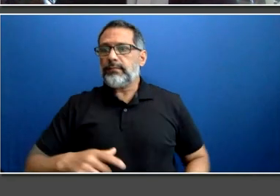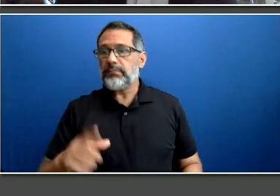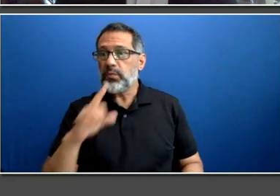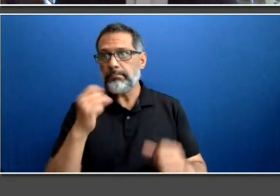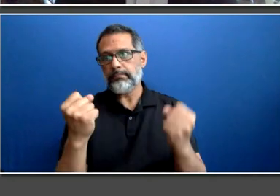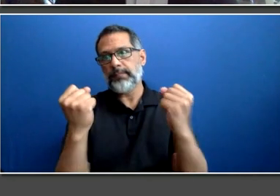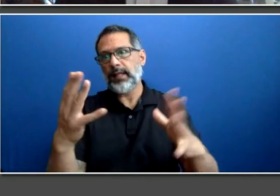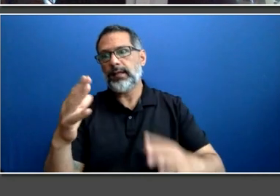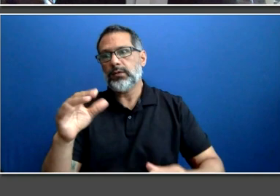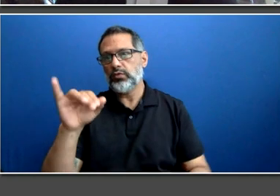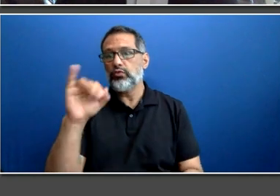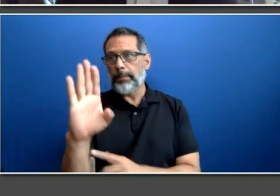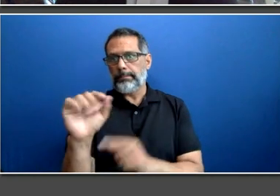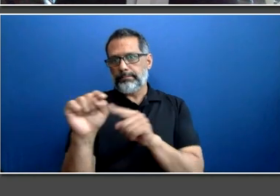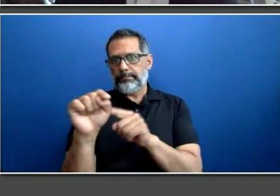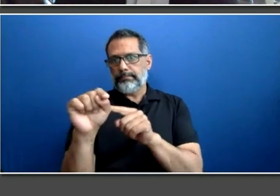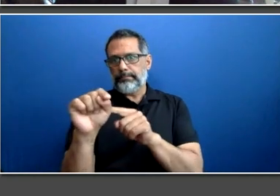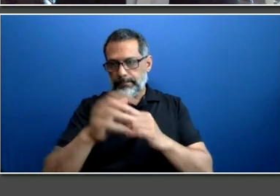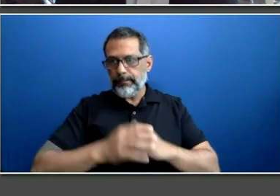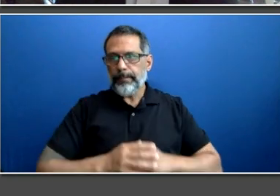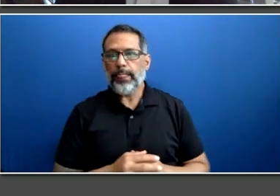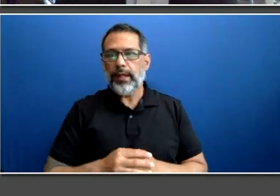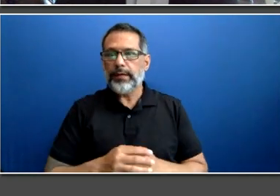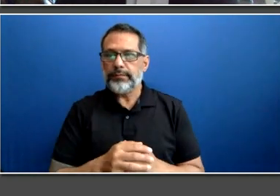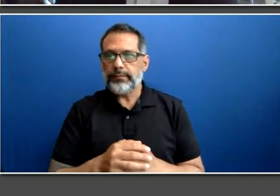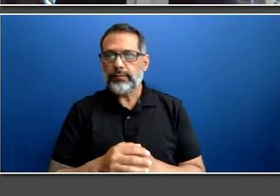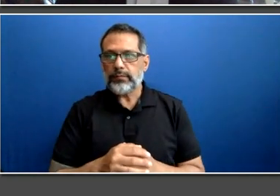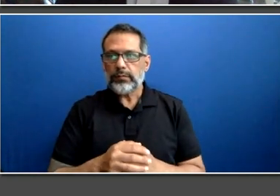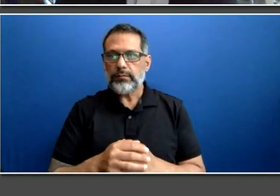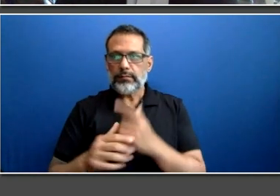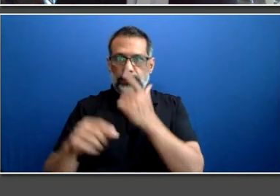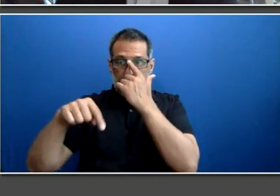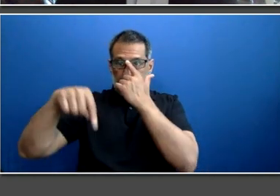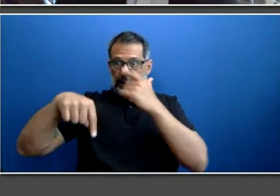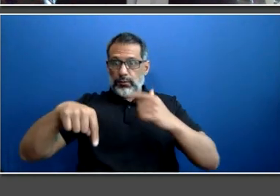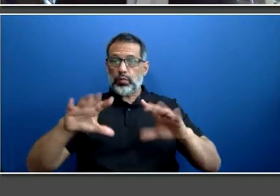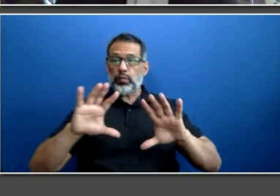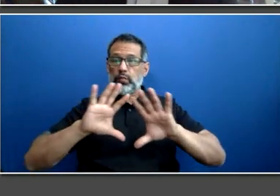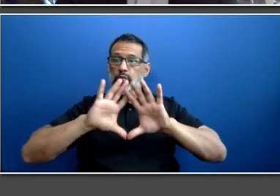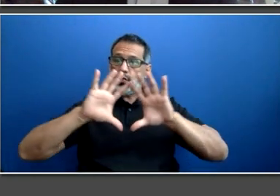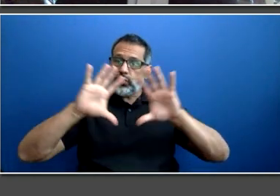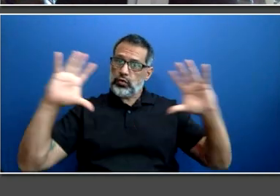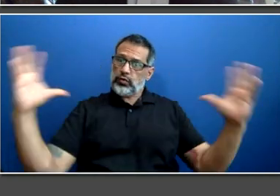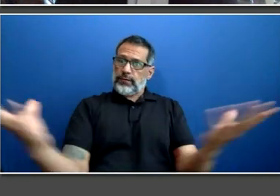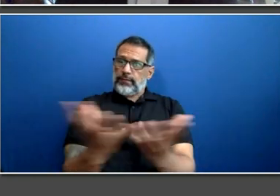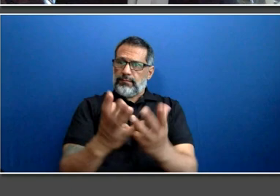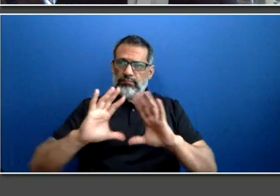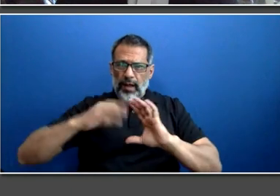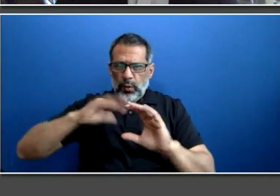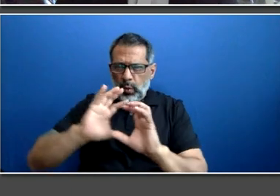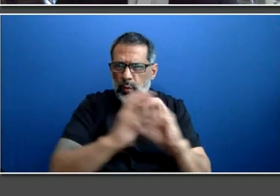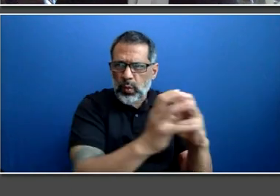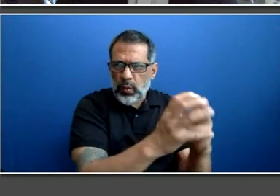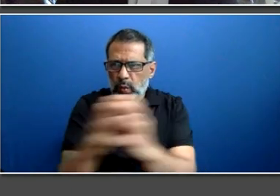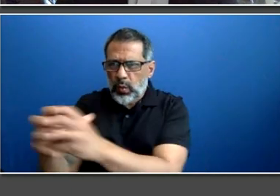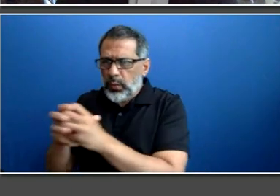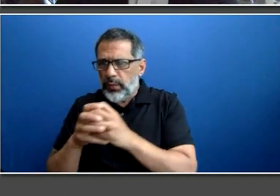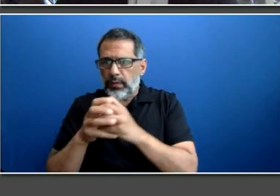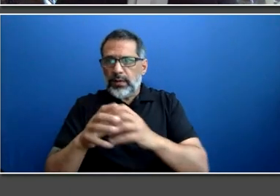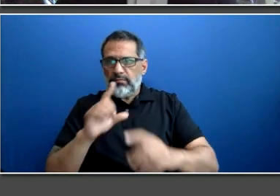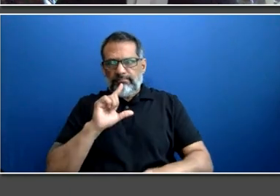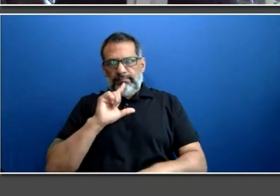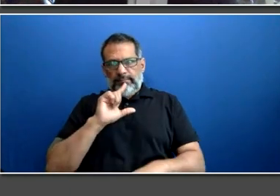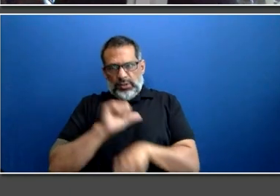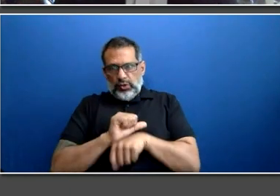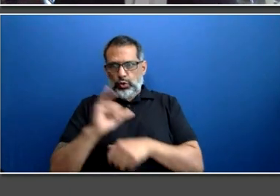makes this organization up. But working at the TTC is more than just a job, I'll tell you. It's a call to service